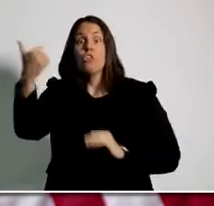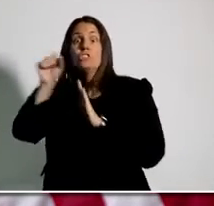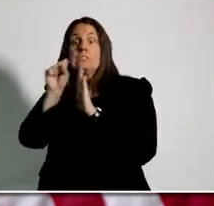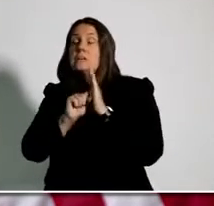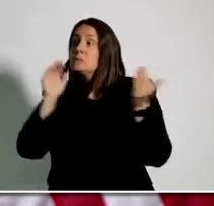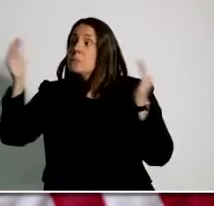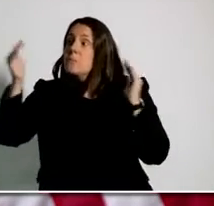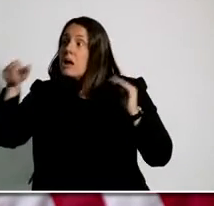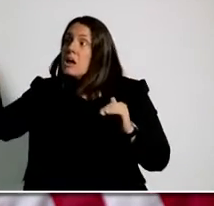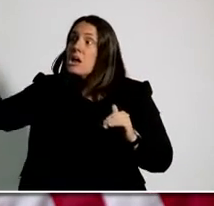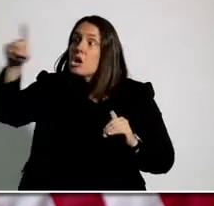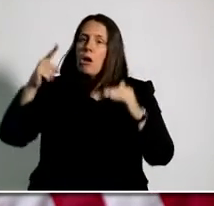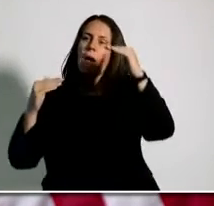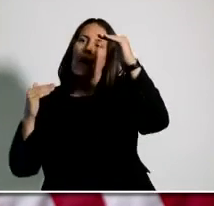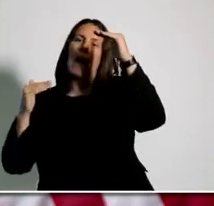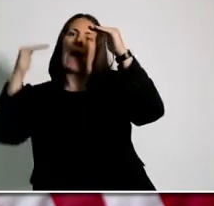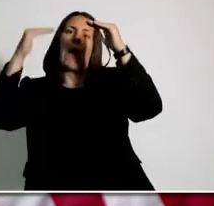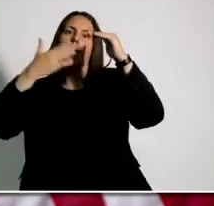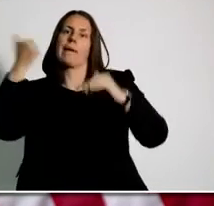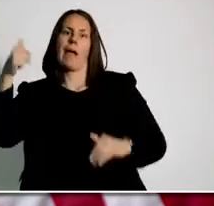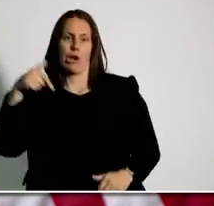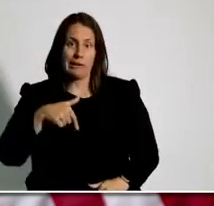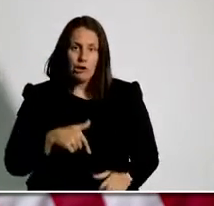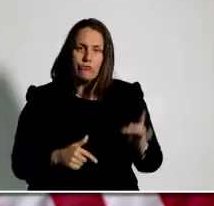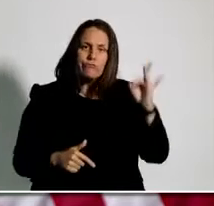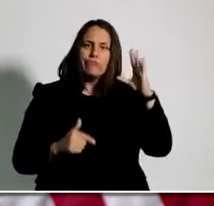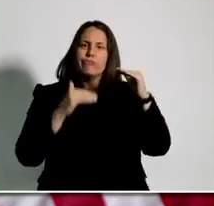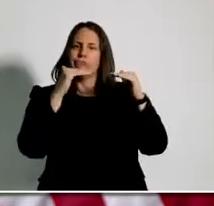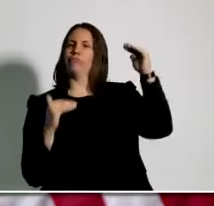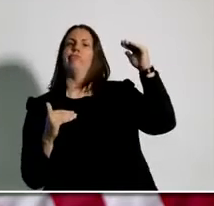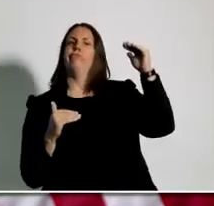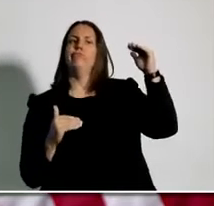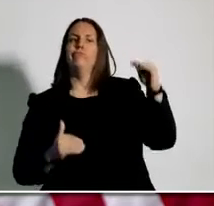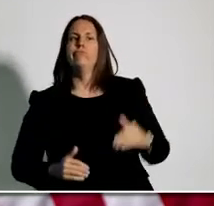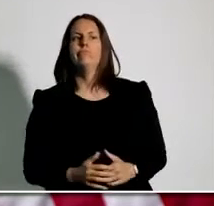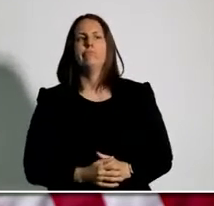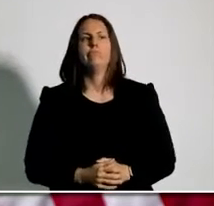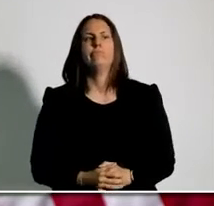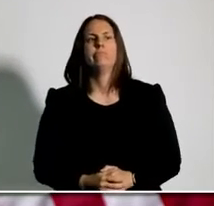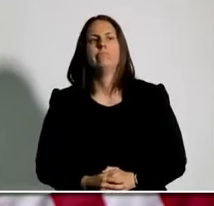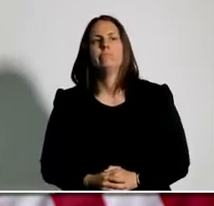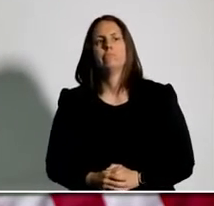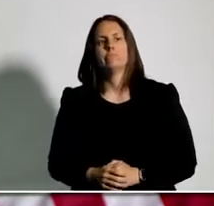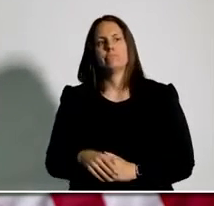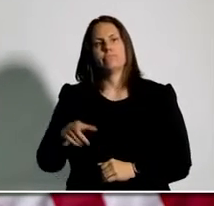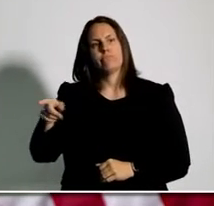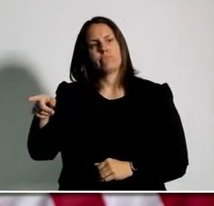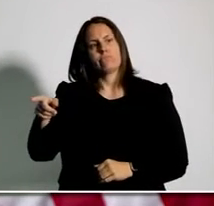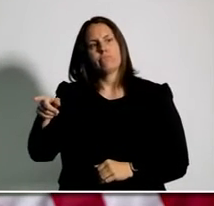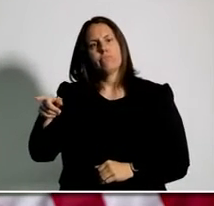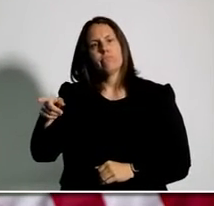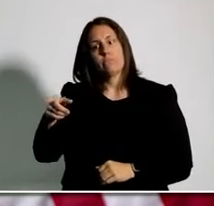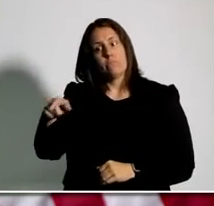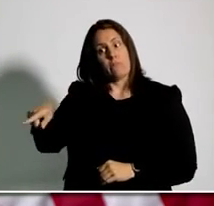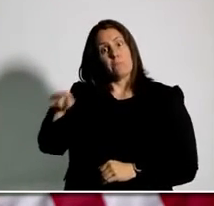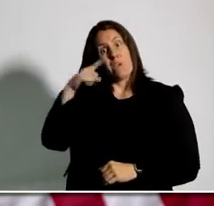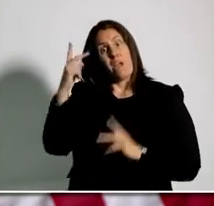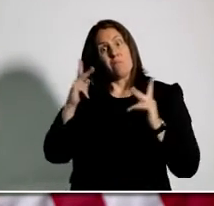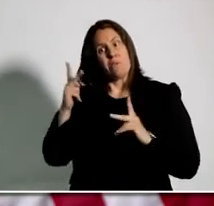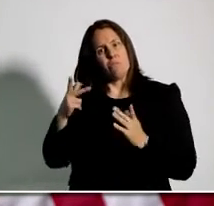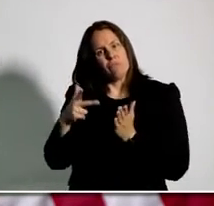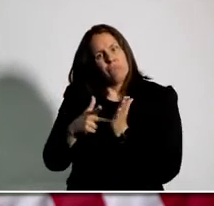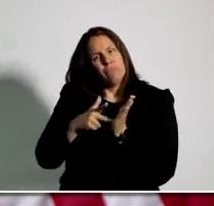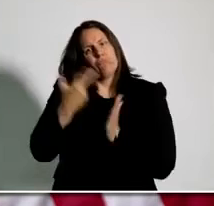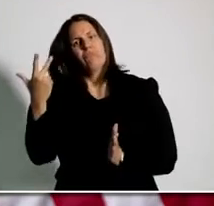Wisconsinites are nearly three times more likely to be unemployed than white Wisconsinites, which is the worst unemployment disparity